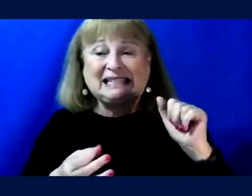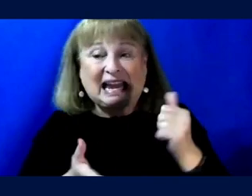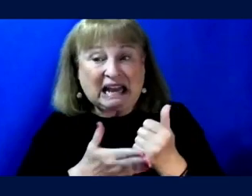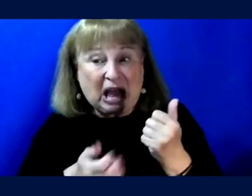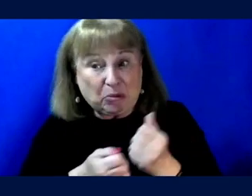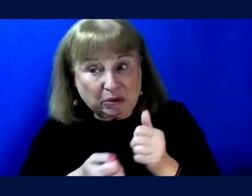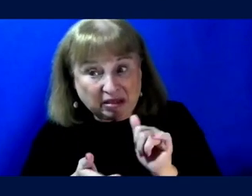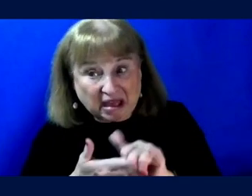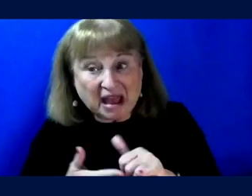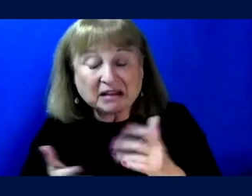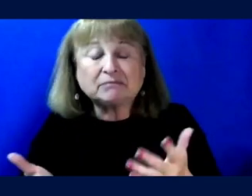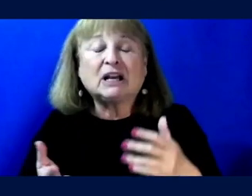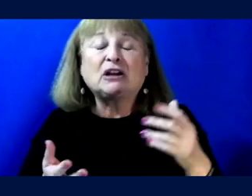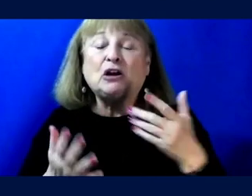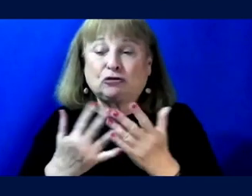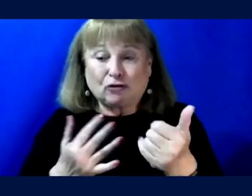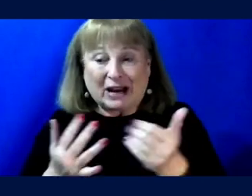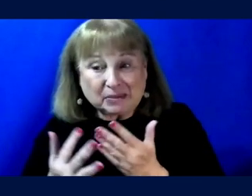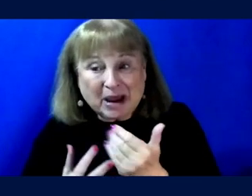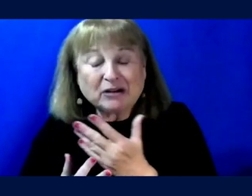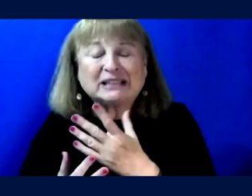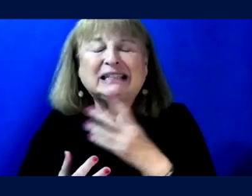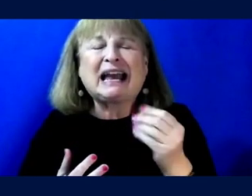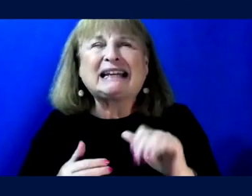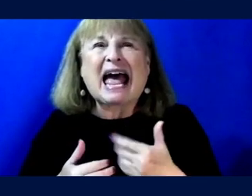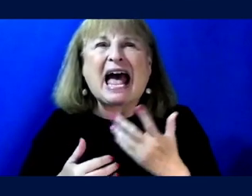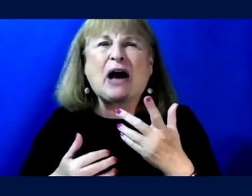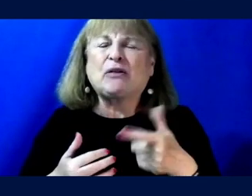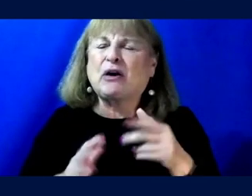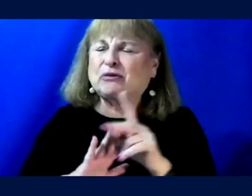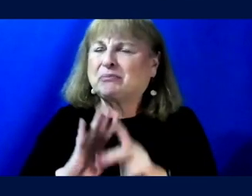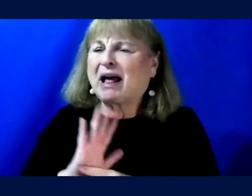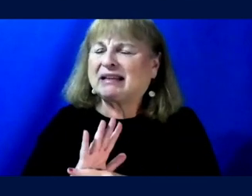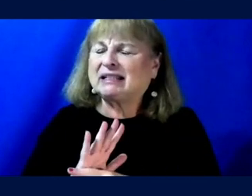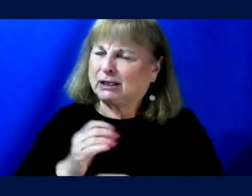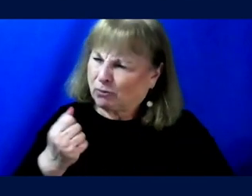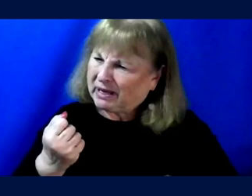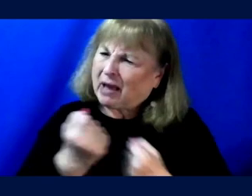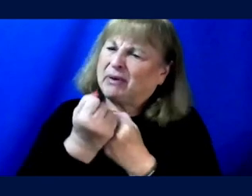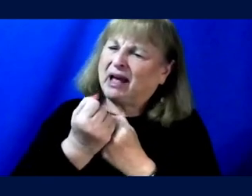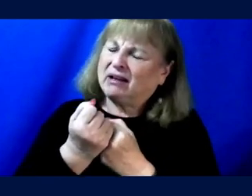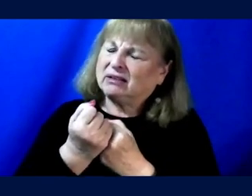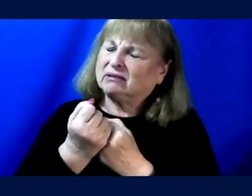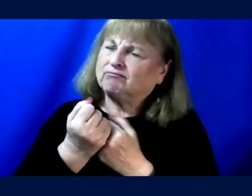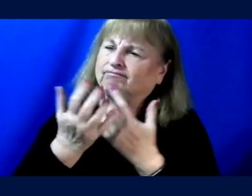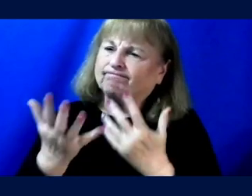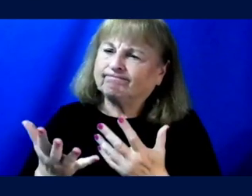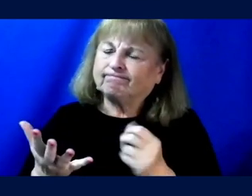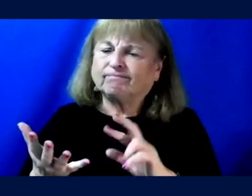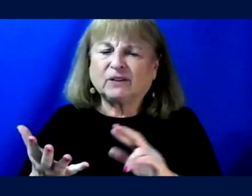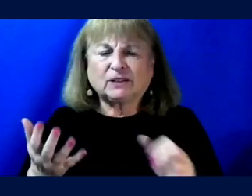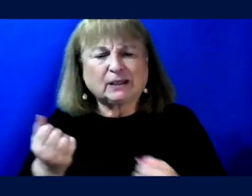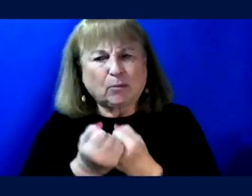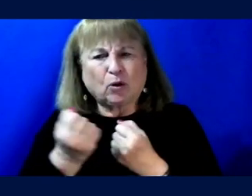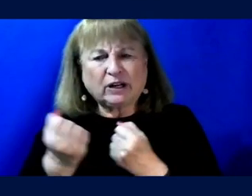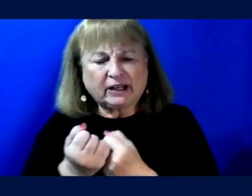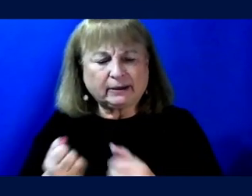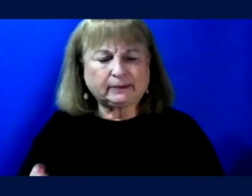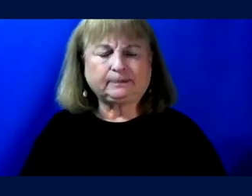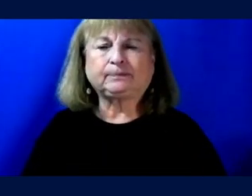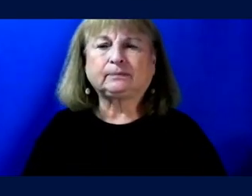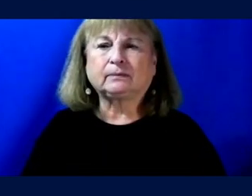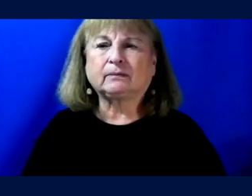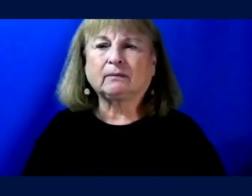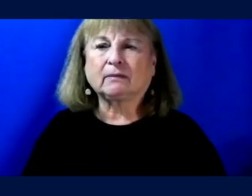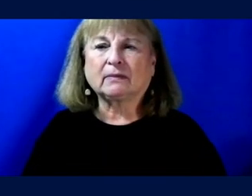with that. Transparency and how those policies are going to be upheld or supported. And